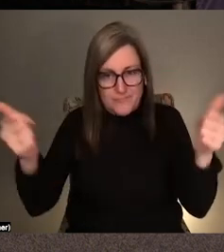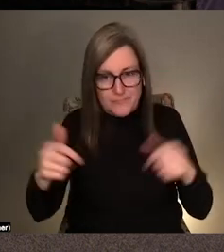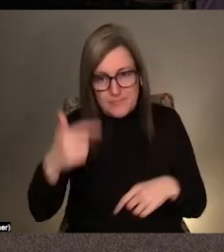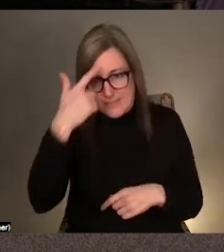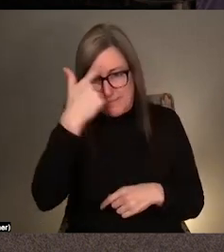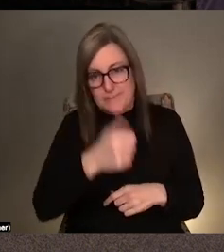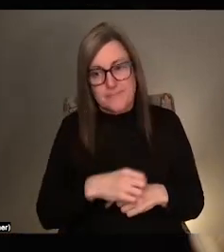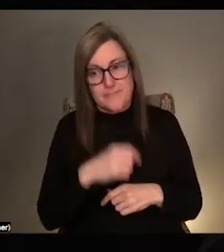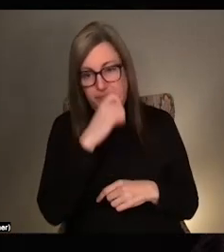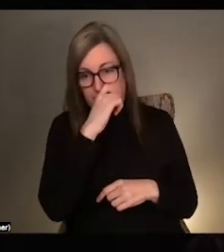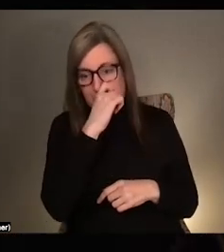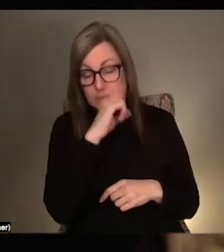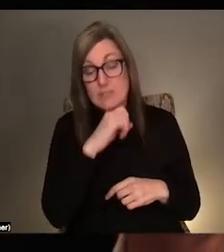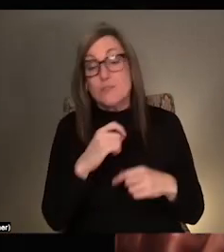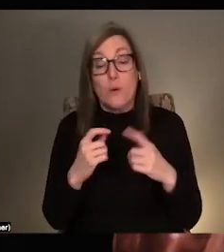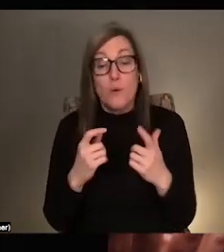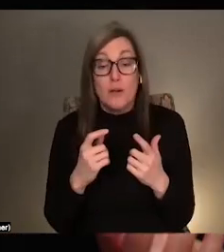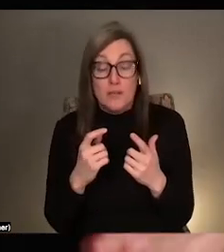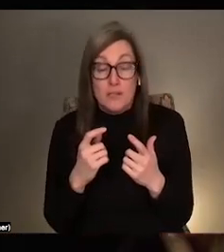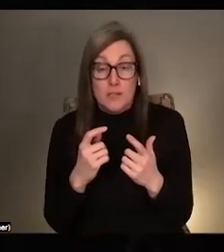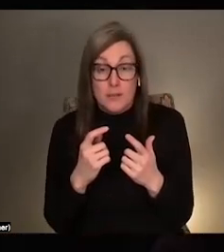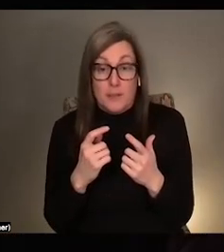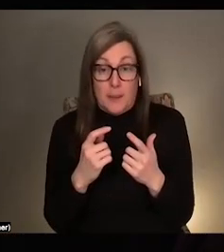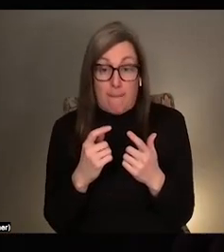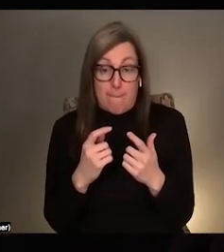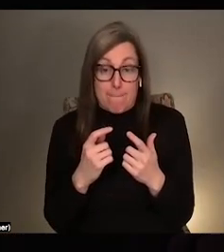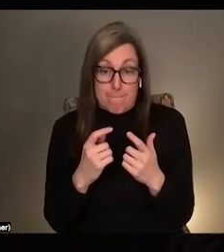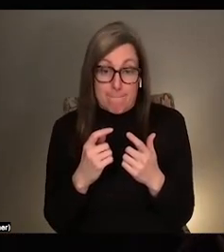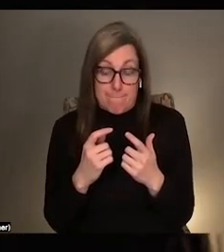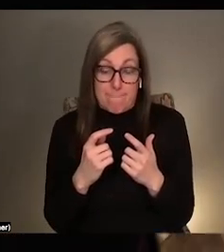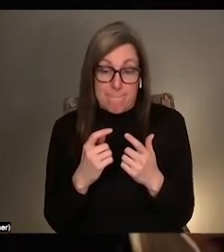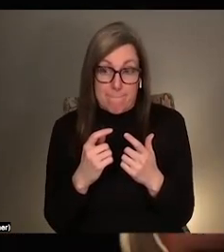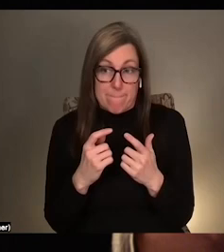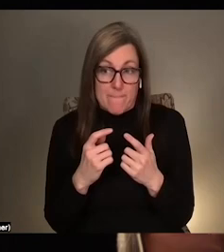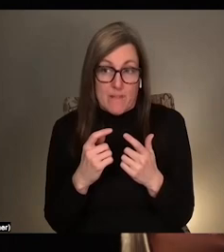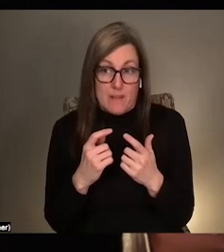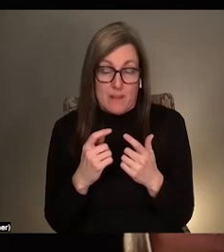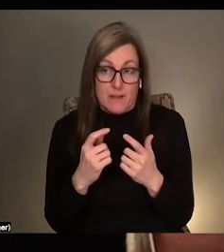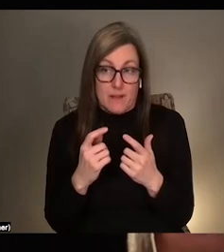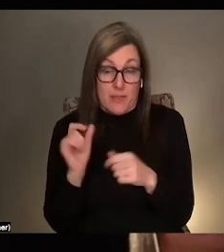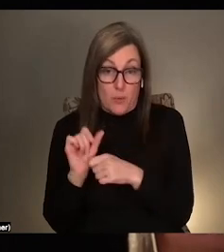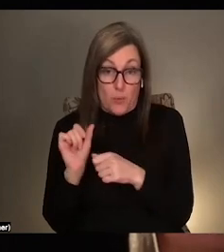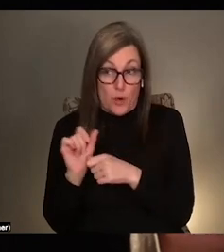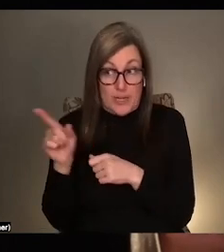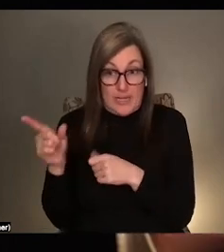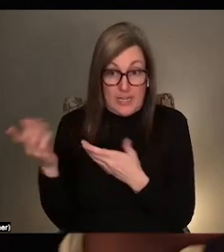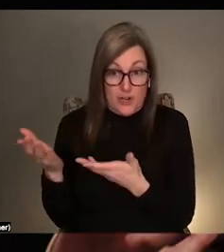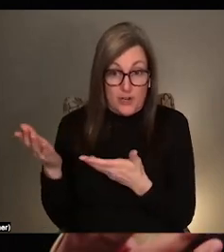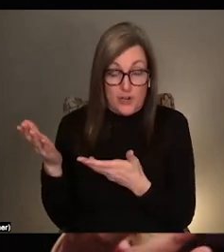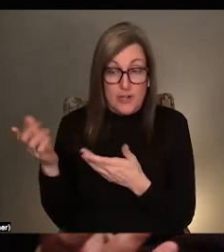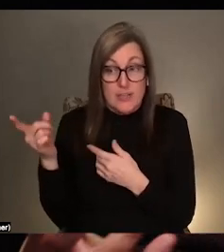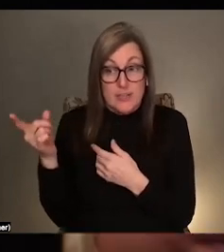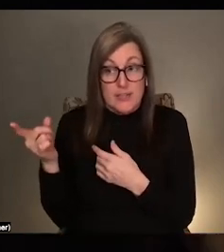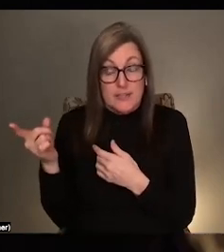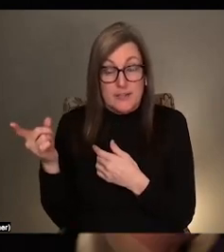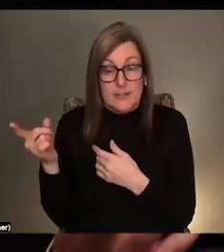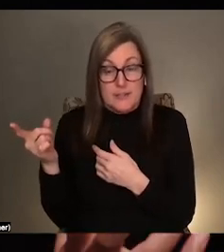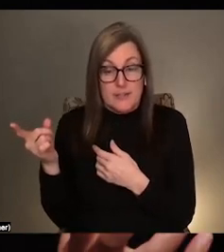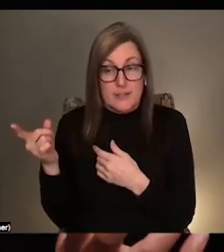some ways the work is about conflating kind of like these other works I referenced, um, you know, conflating,